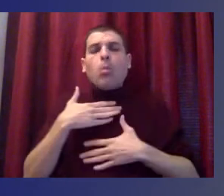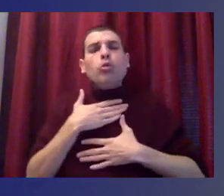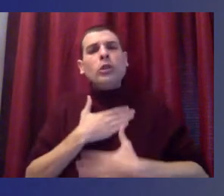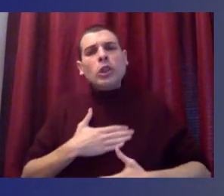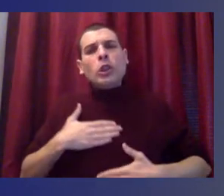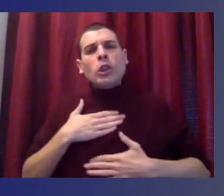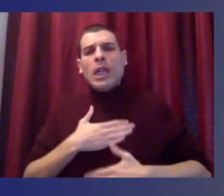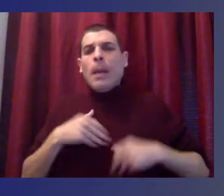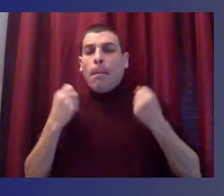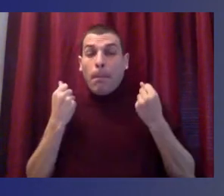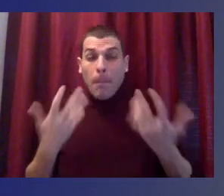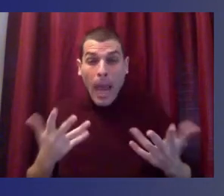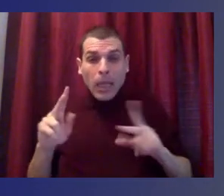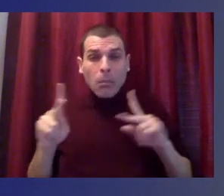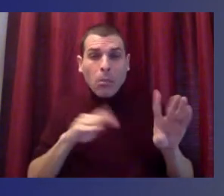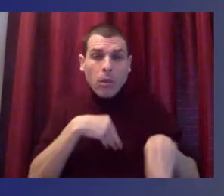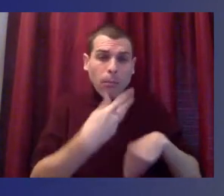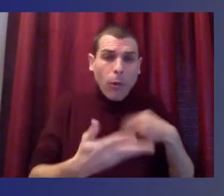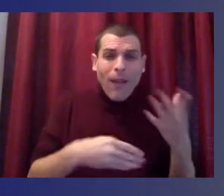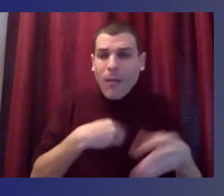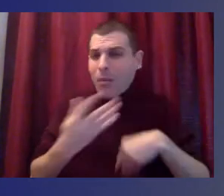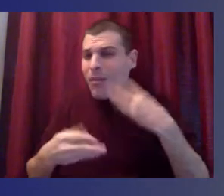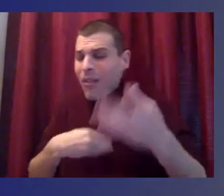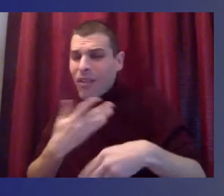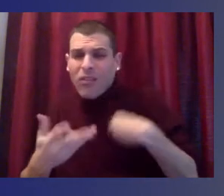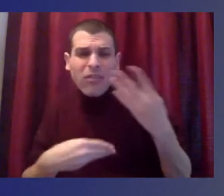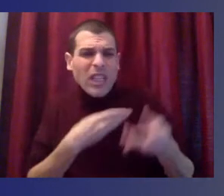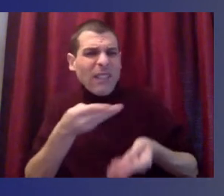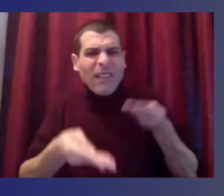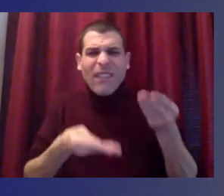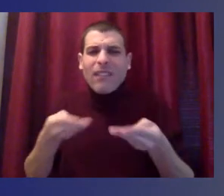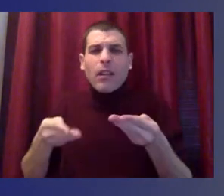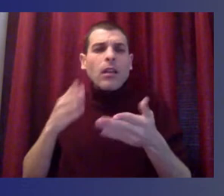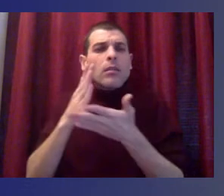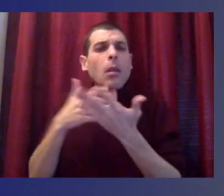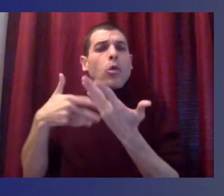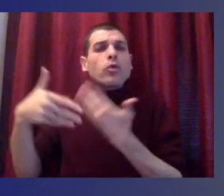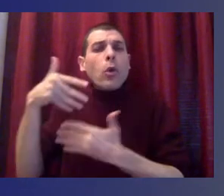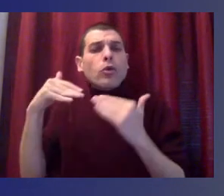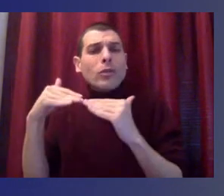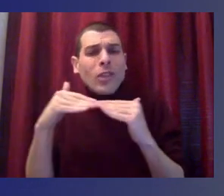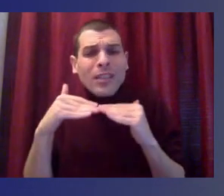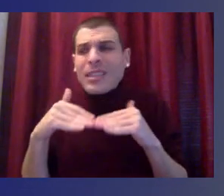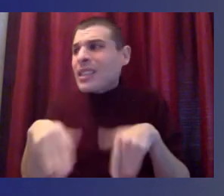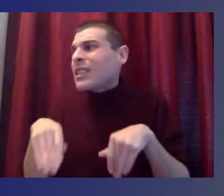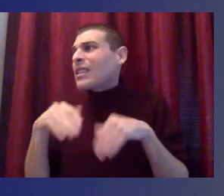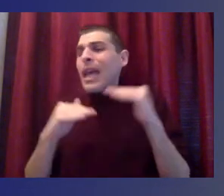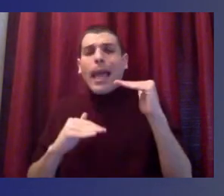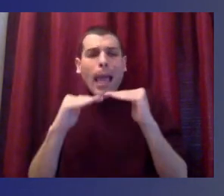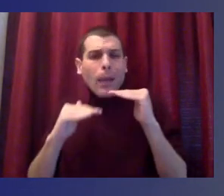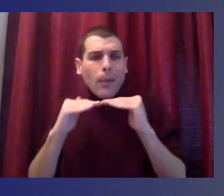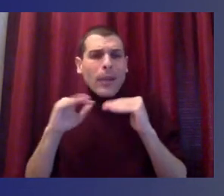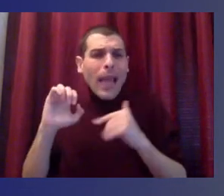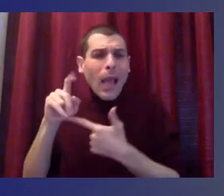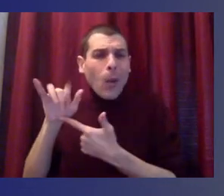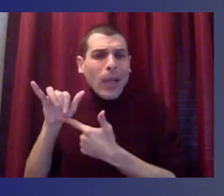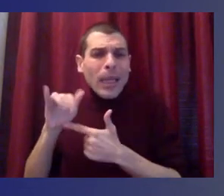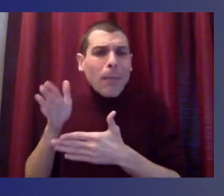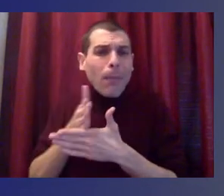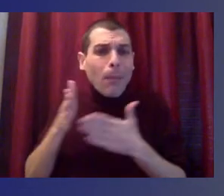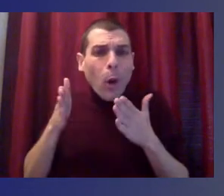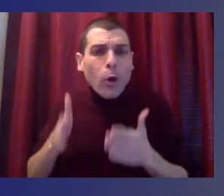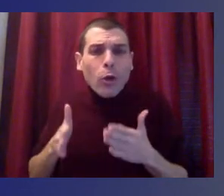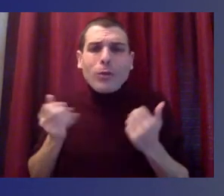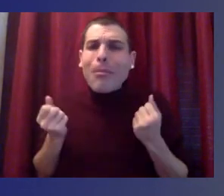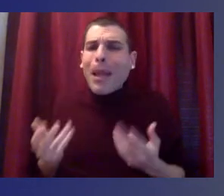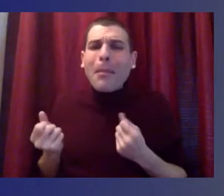level of generosity. Our racial equity, social justice partners, it's always been critically important to do this work in partnership.